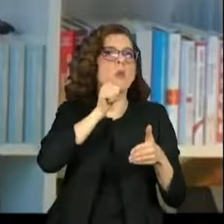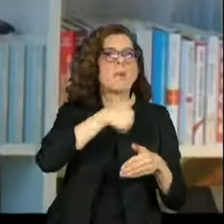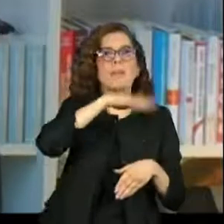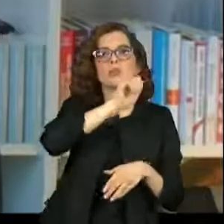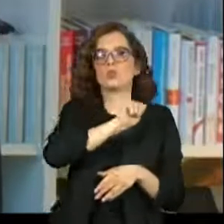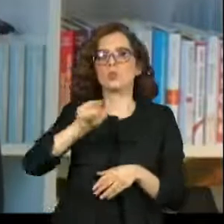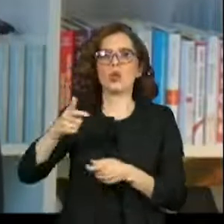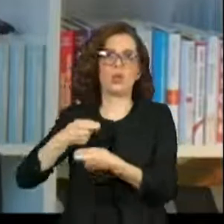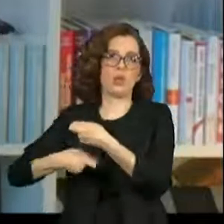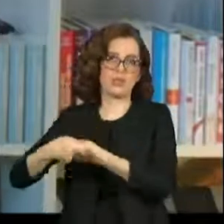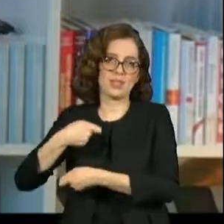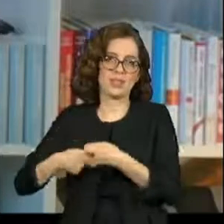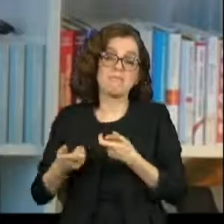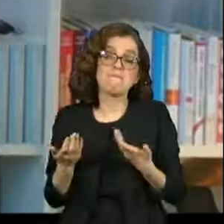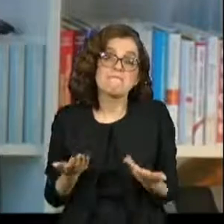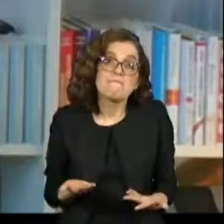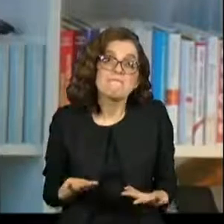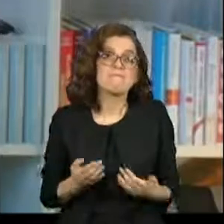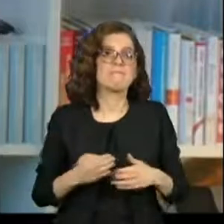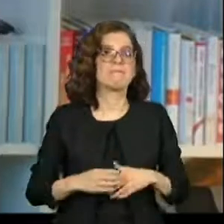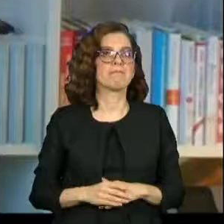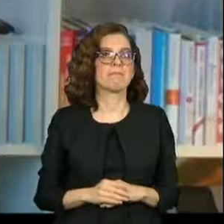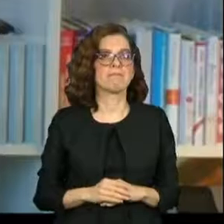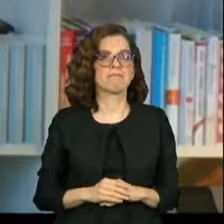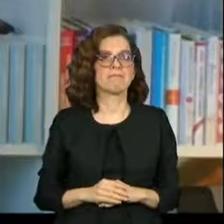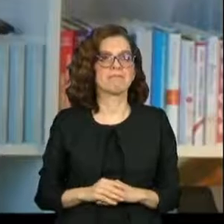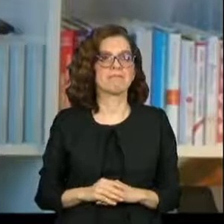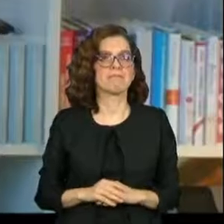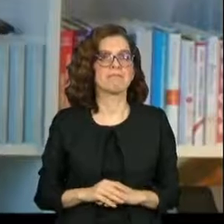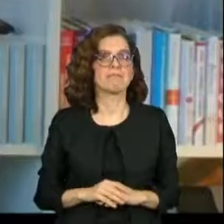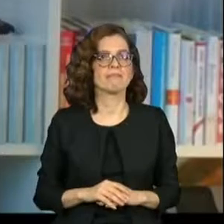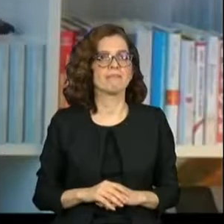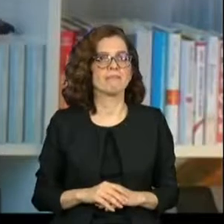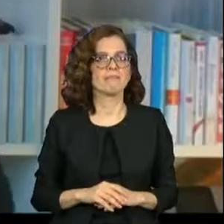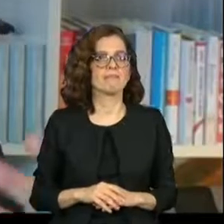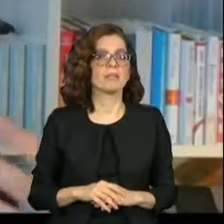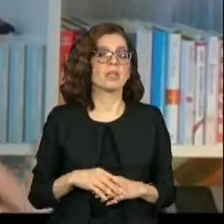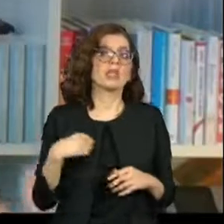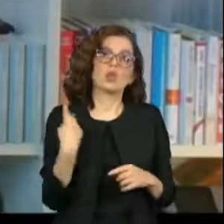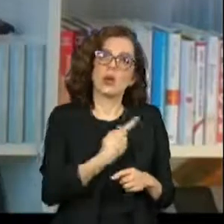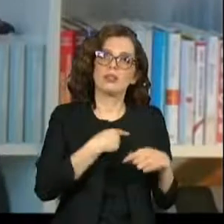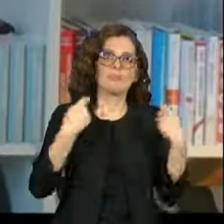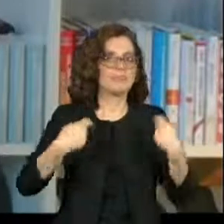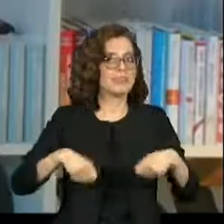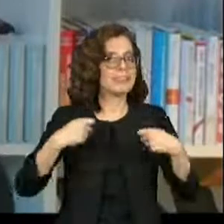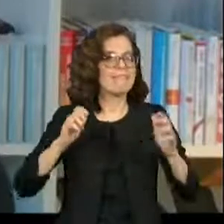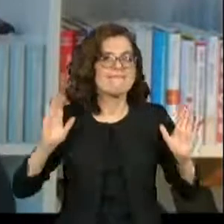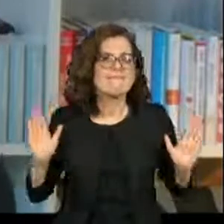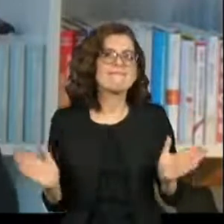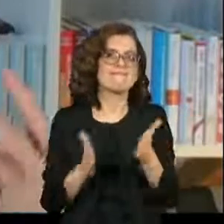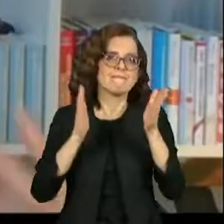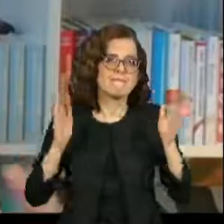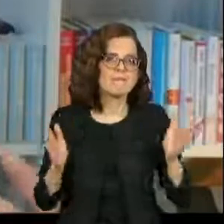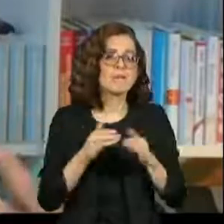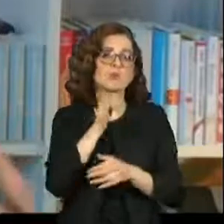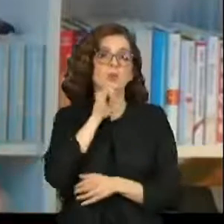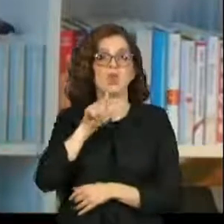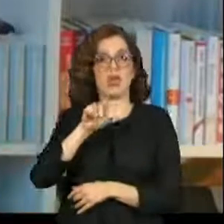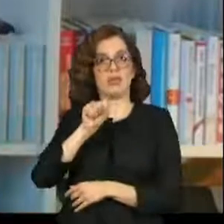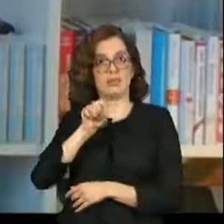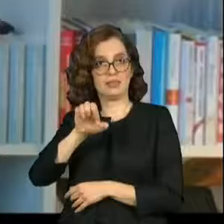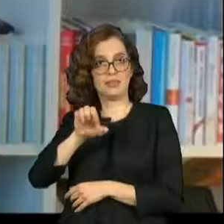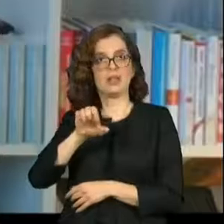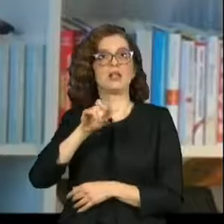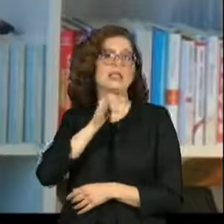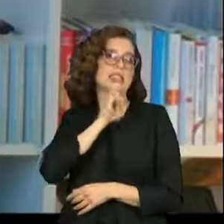into those professions than economics has. You know, I think we have to grow the pipeline. So at LSE, for